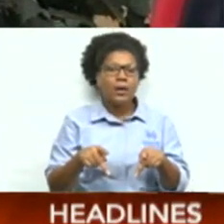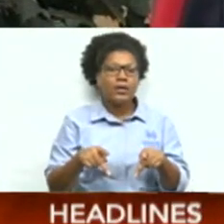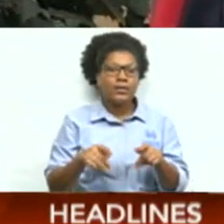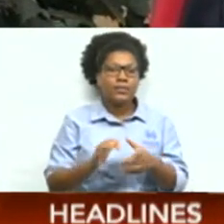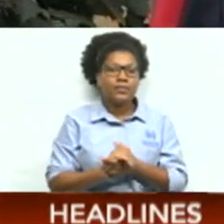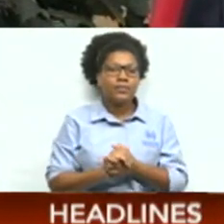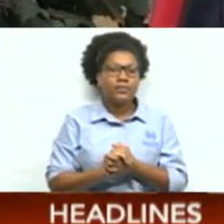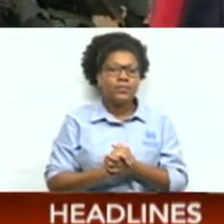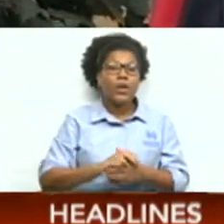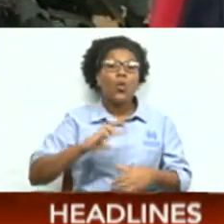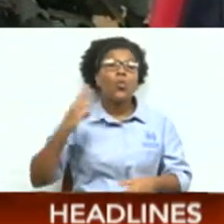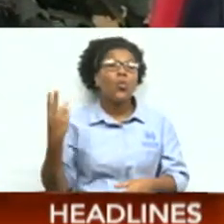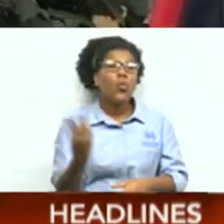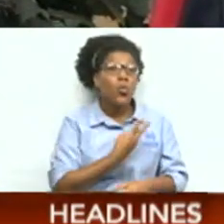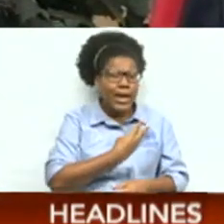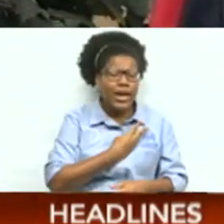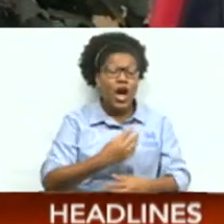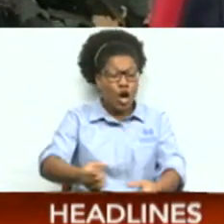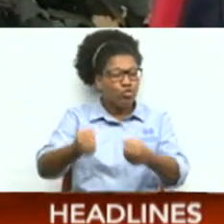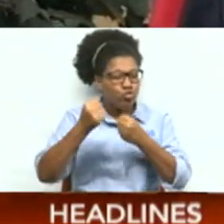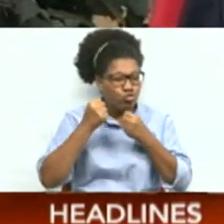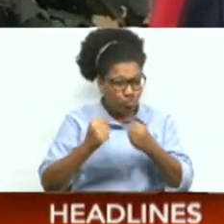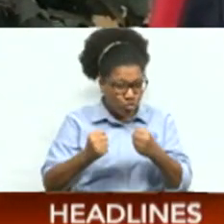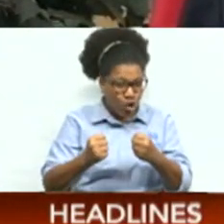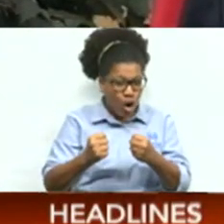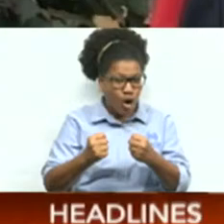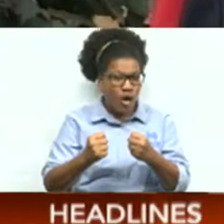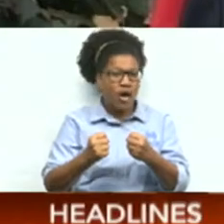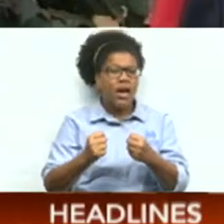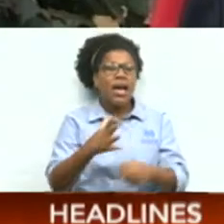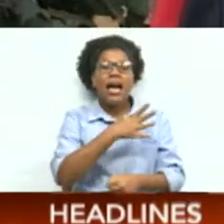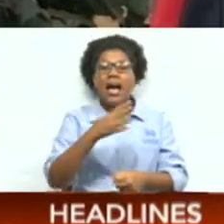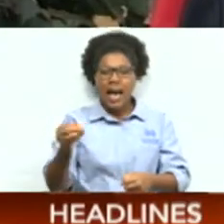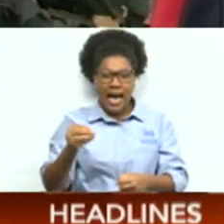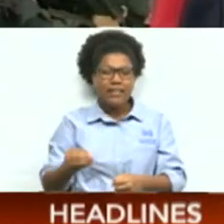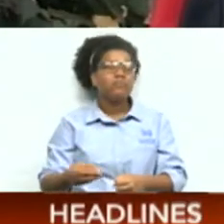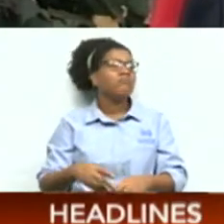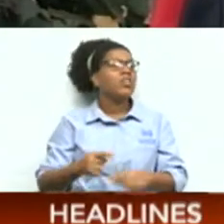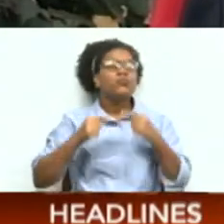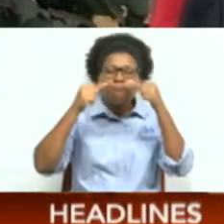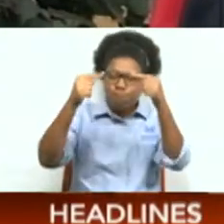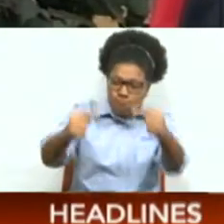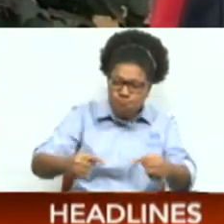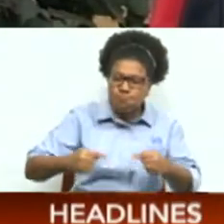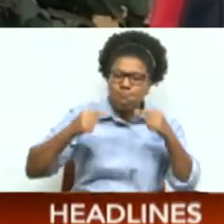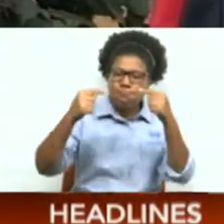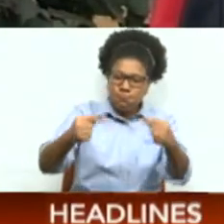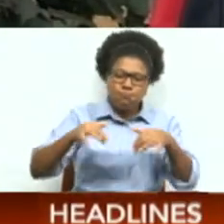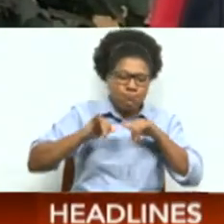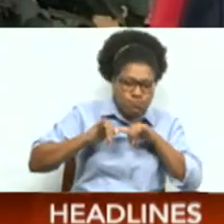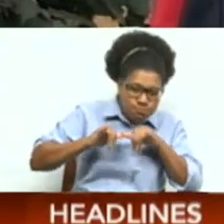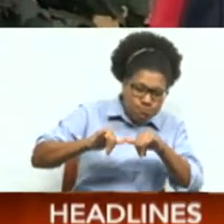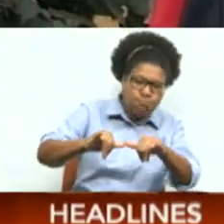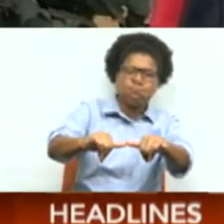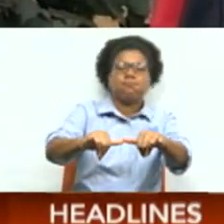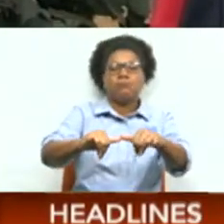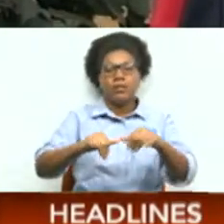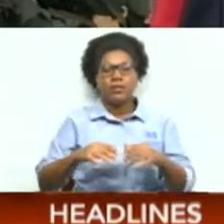we are a strong and resilient party.